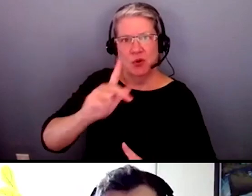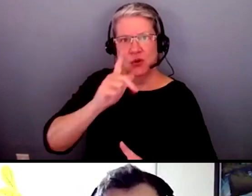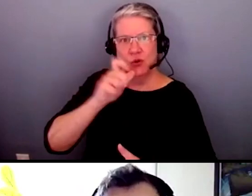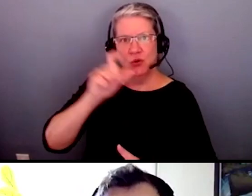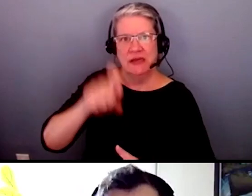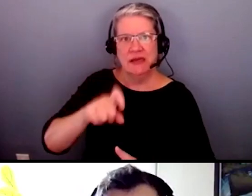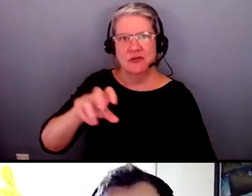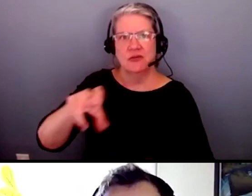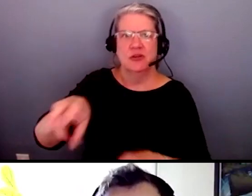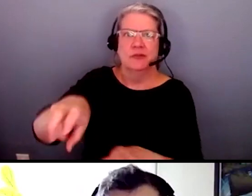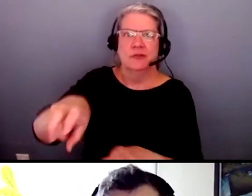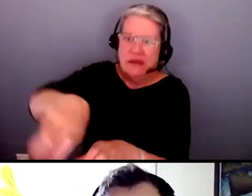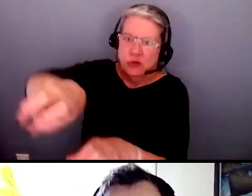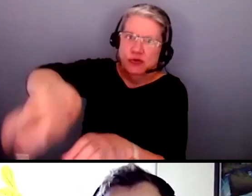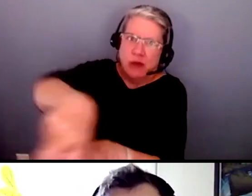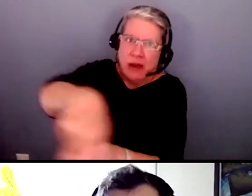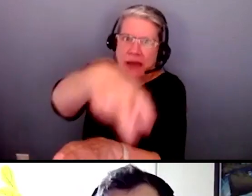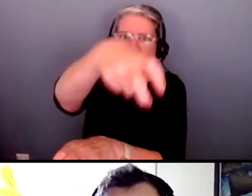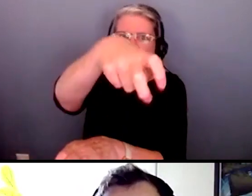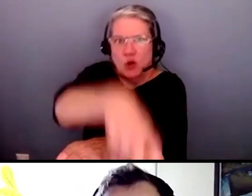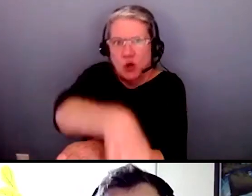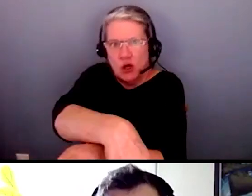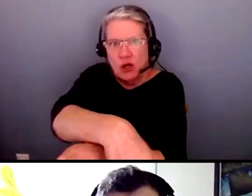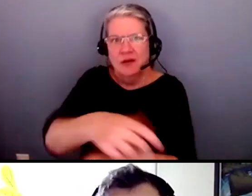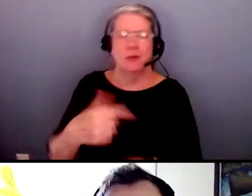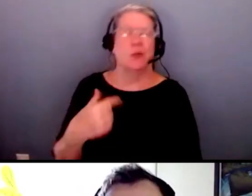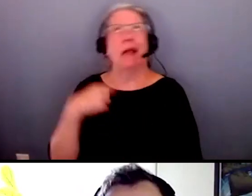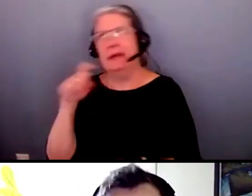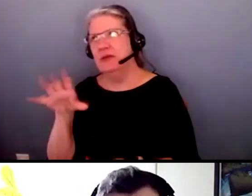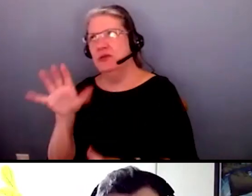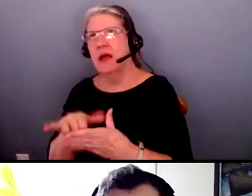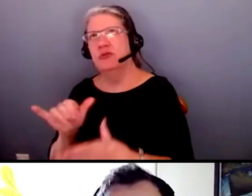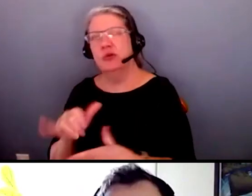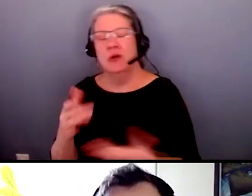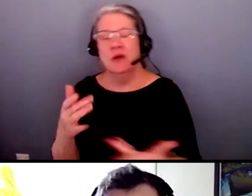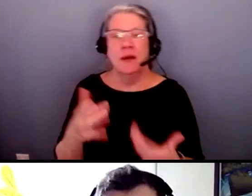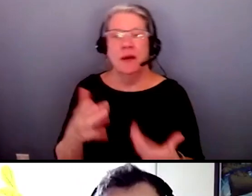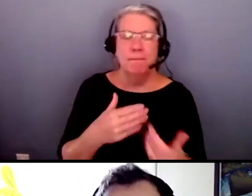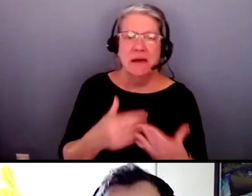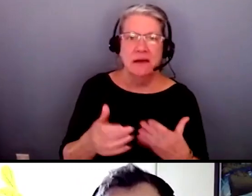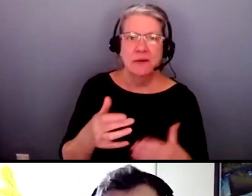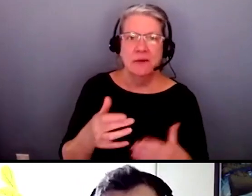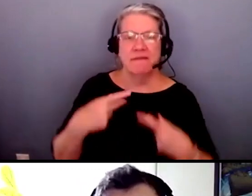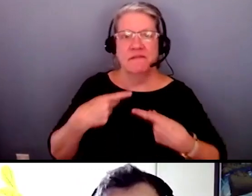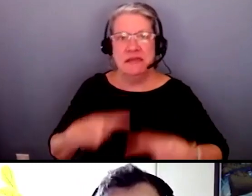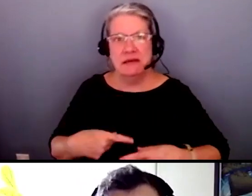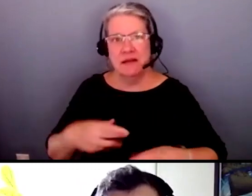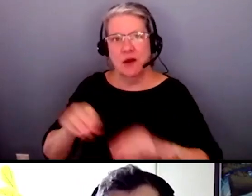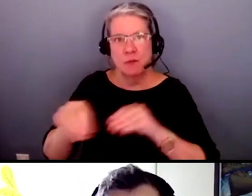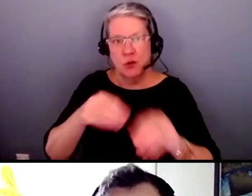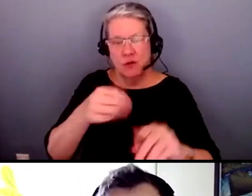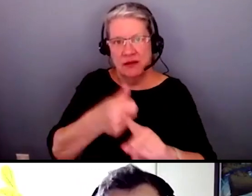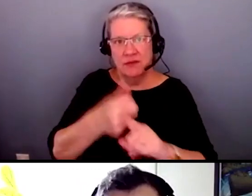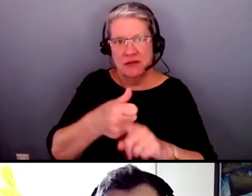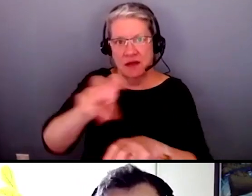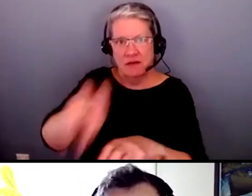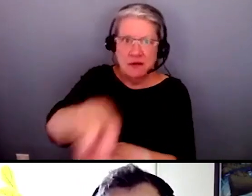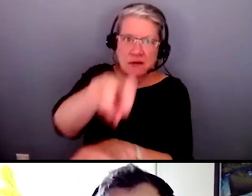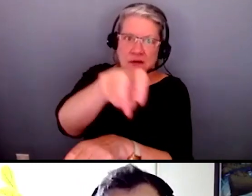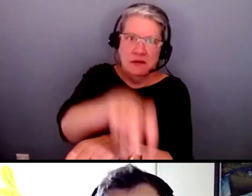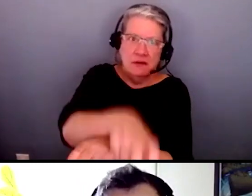transfer out of their vehicle i mean i do have to do that too so but like physically are moving themselves from one chair to another